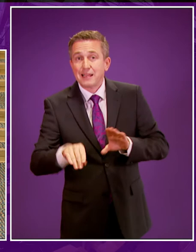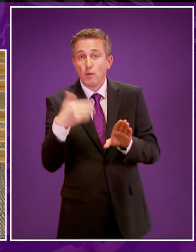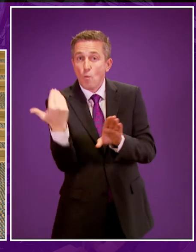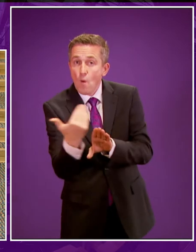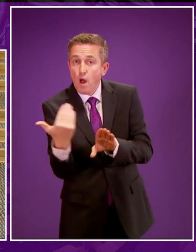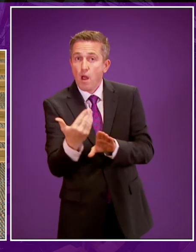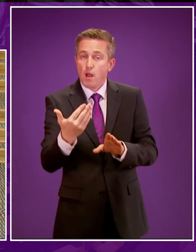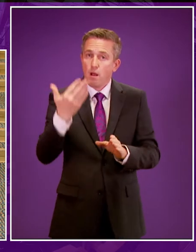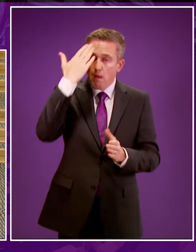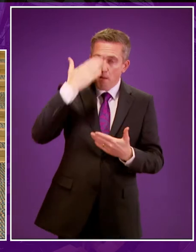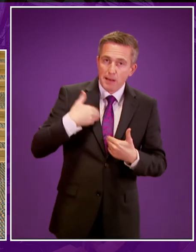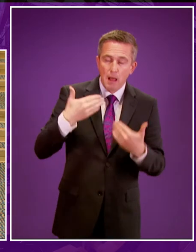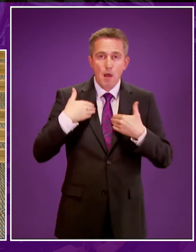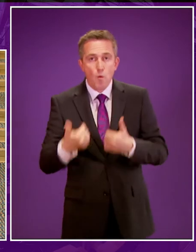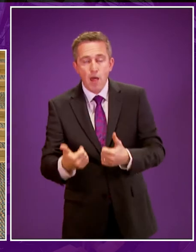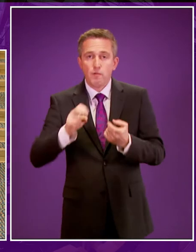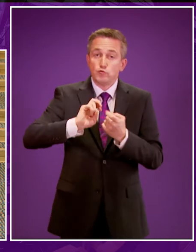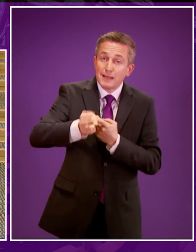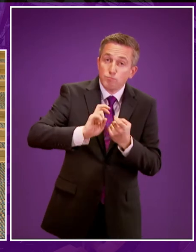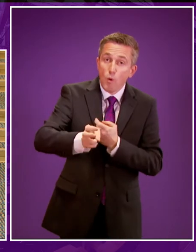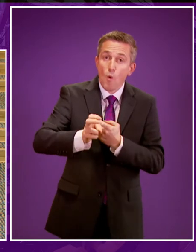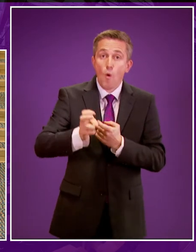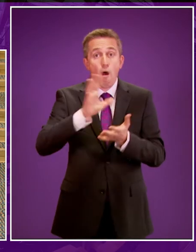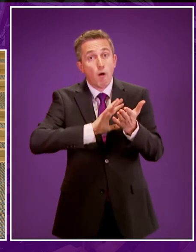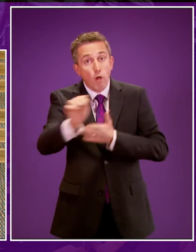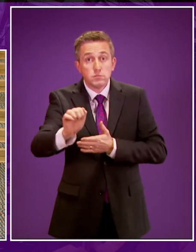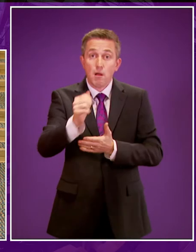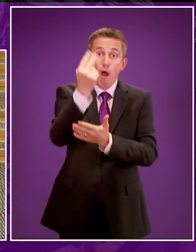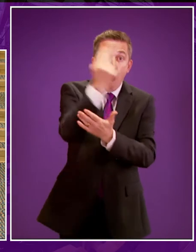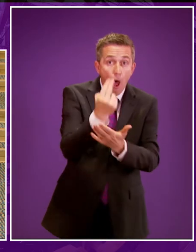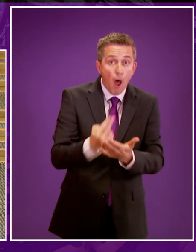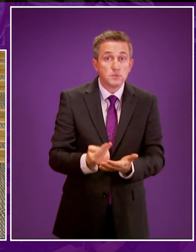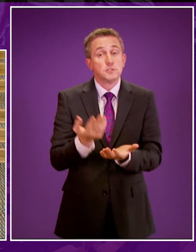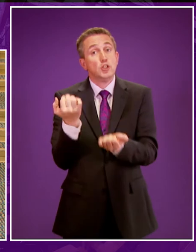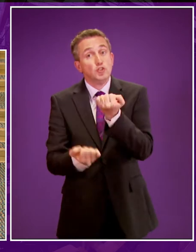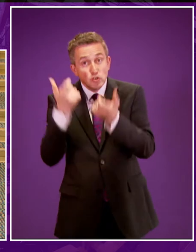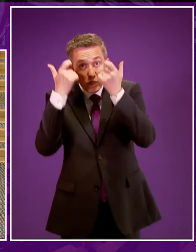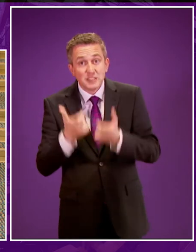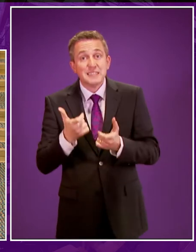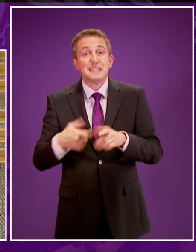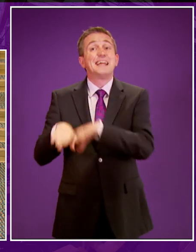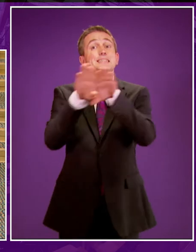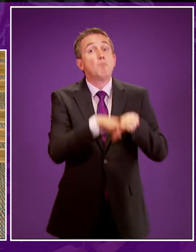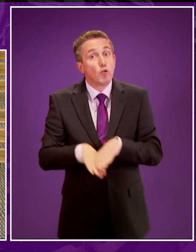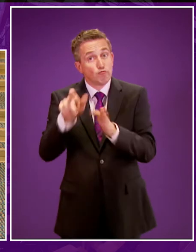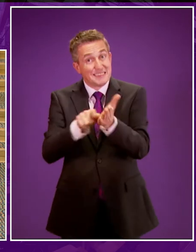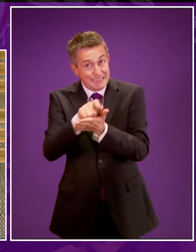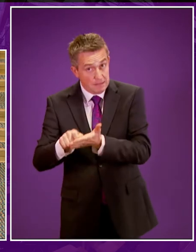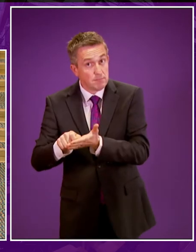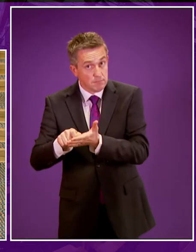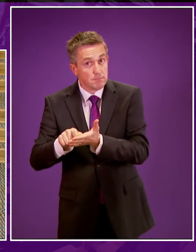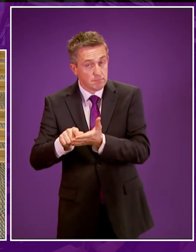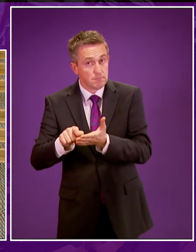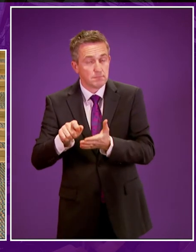health, mental health and well-being, transport, culture and the arts, justice and democracy. The